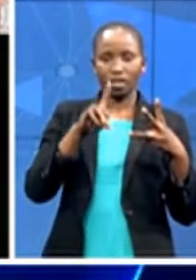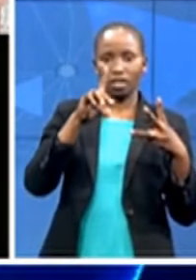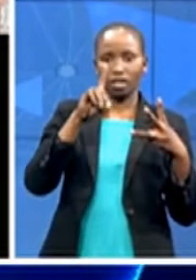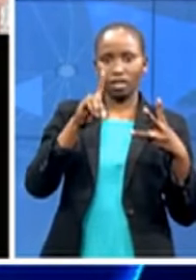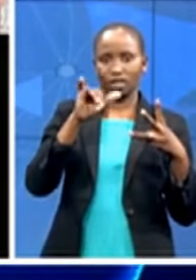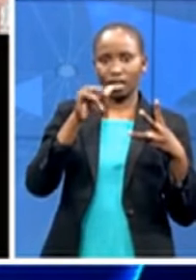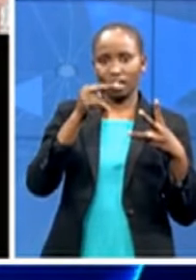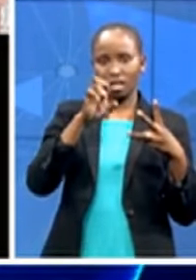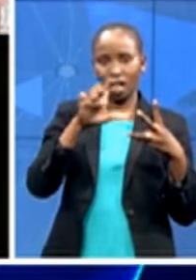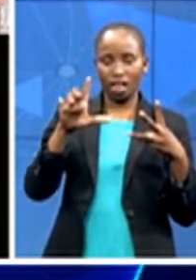psychiatry thank you so much to all of you